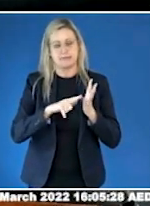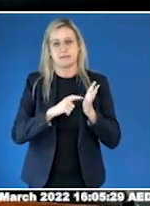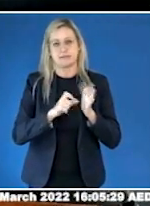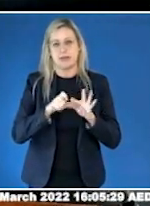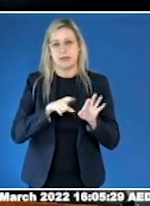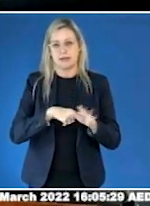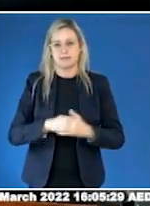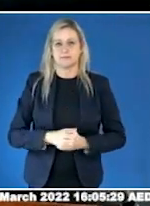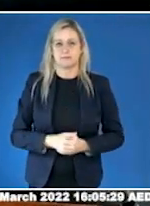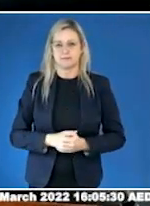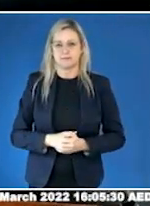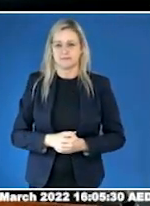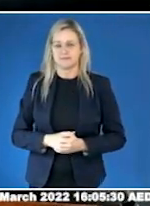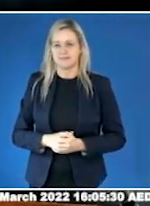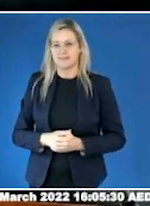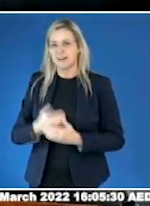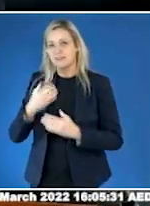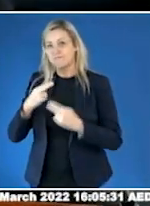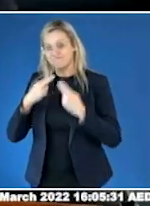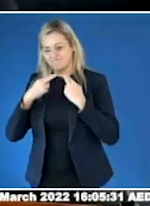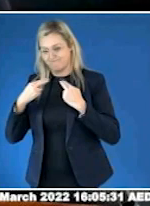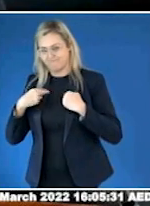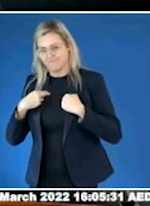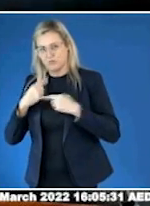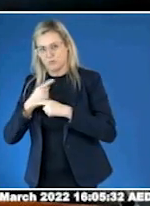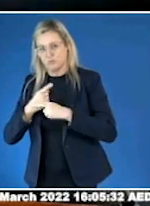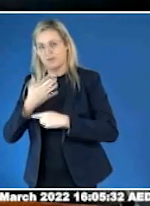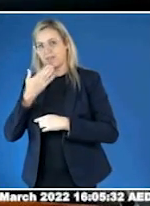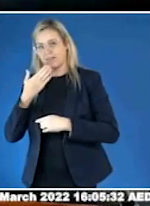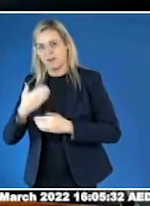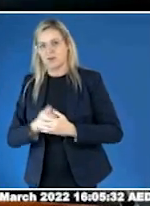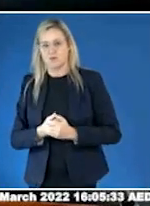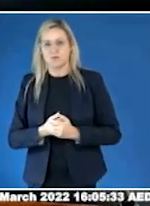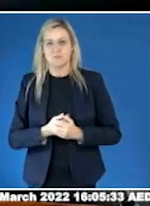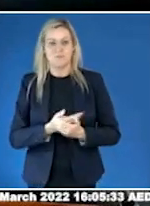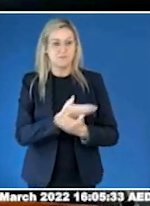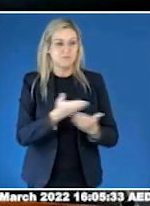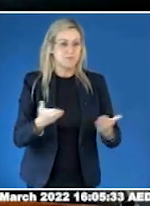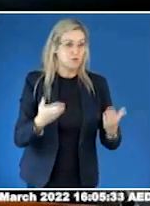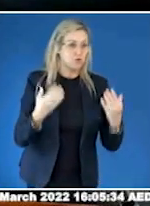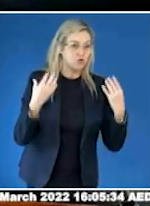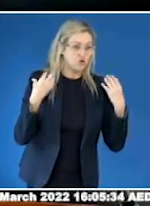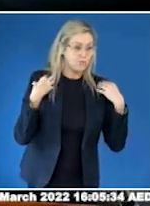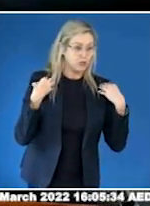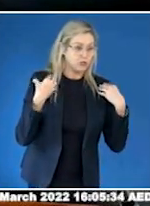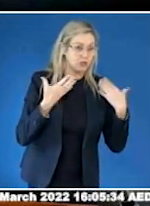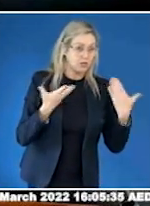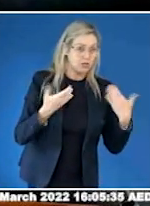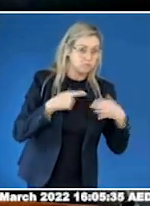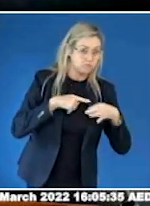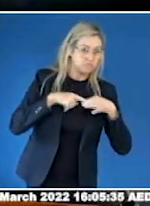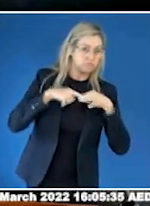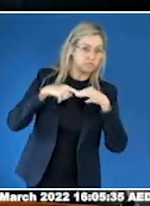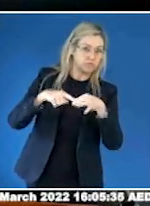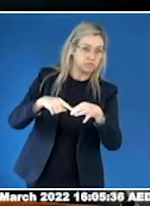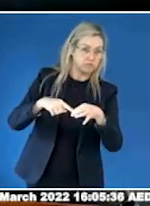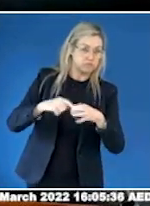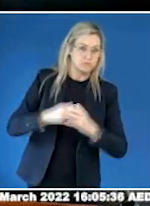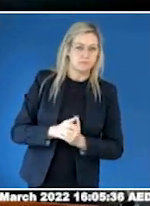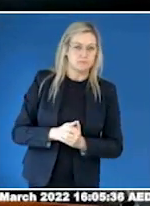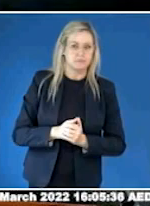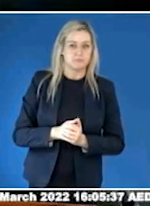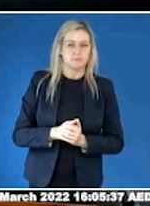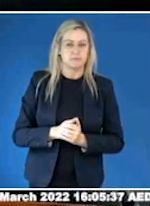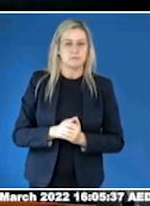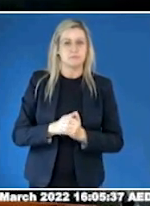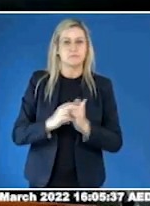It's Kate Eastman here. I think commissioners will now ask Nikita. Nikita has prepared